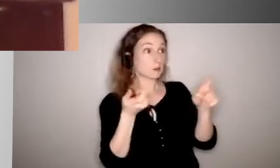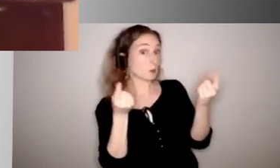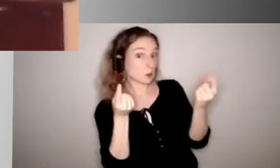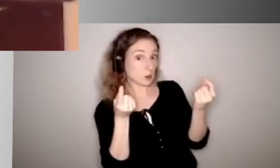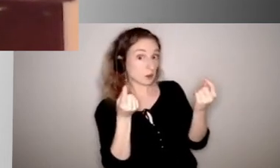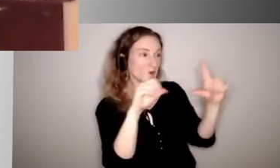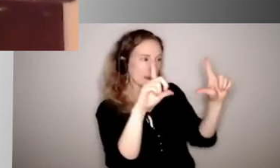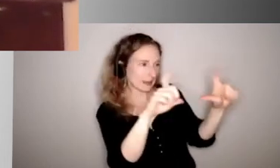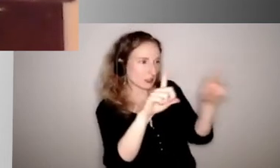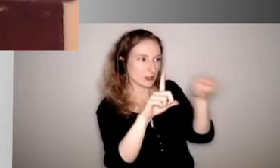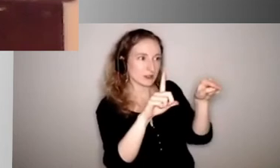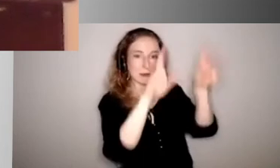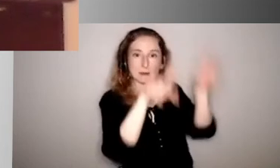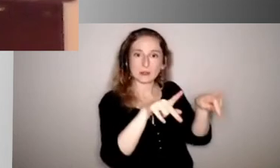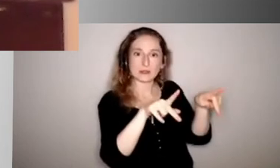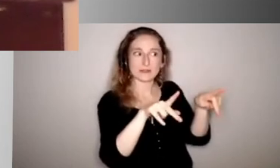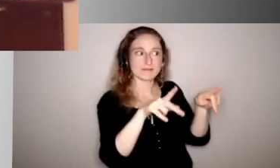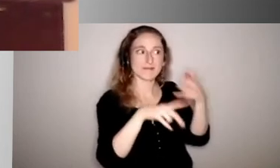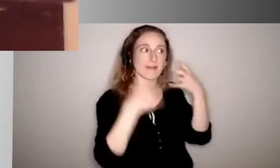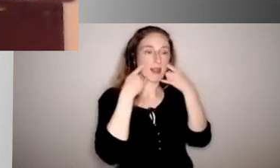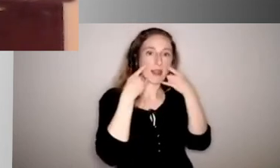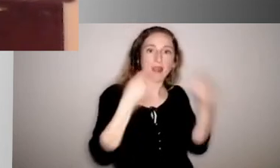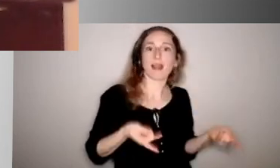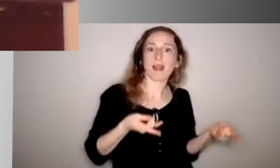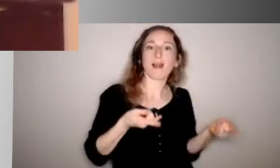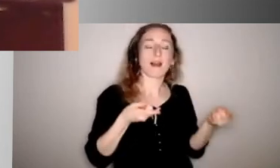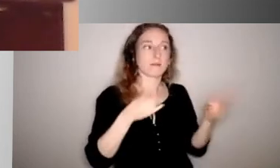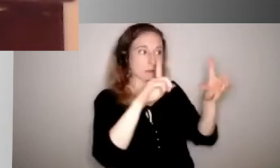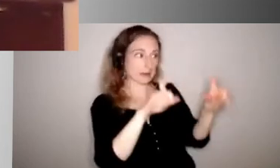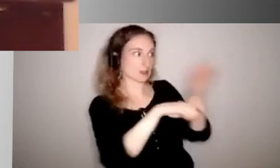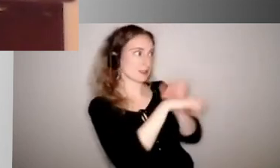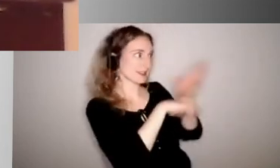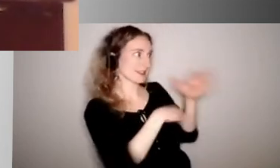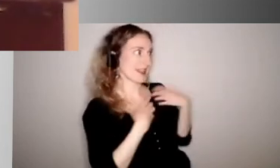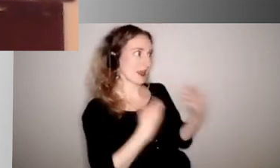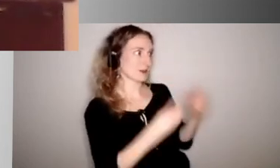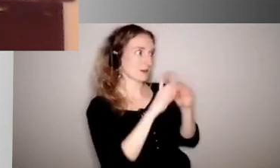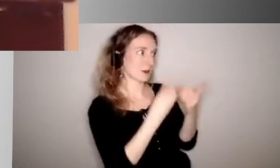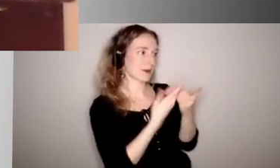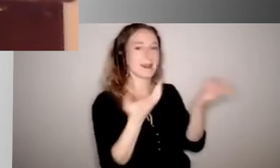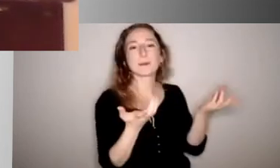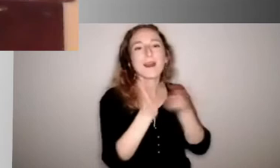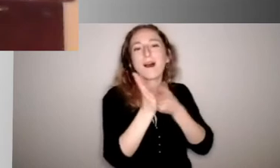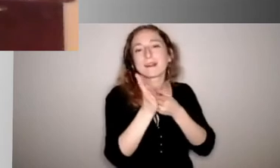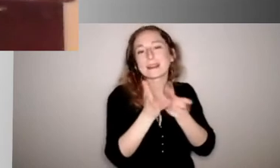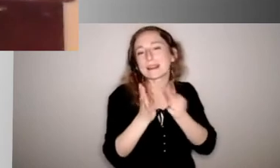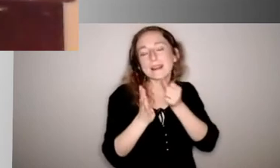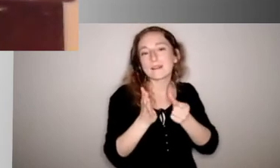it really, it, I think to Ray Ann's point, it becomes incumbent upon all of us to talk about the responsibility and to talk about the,